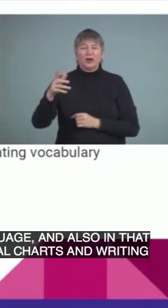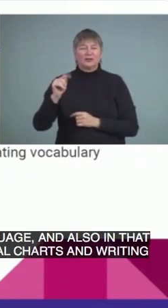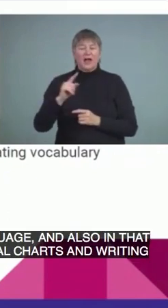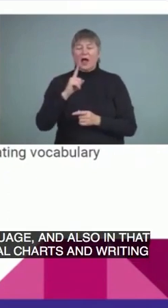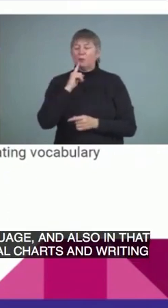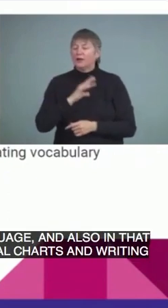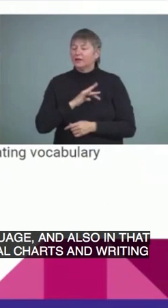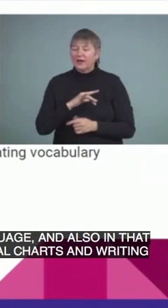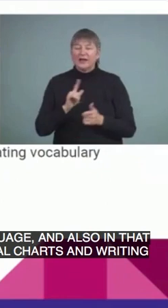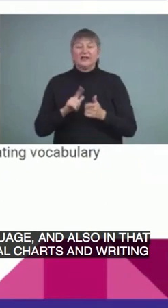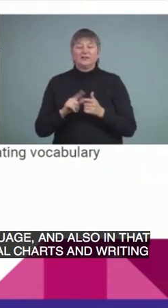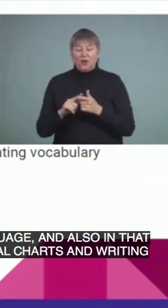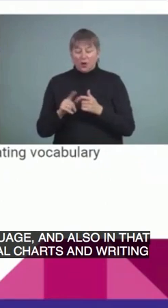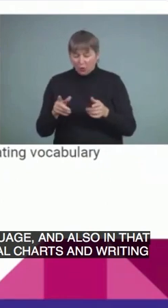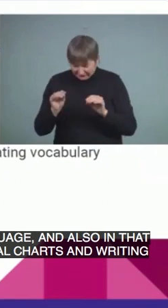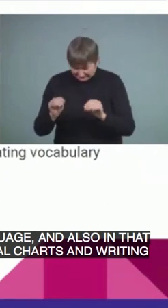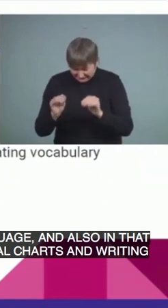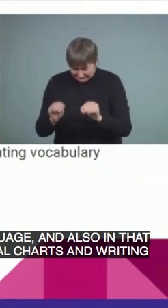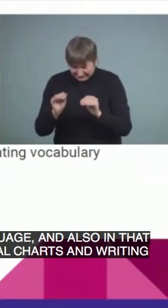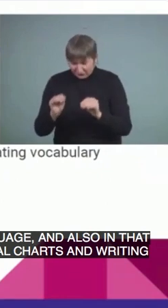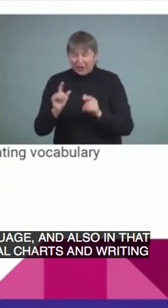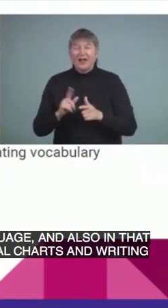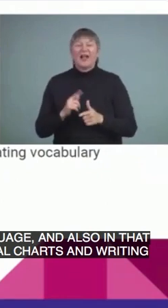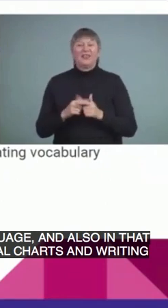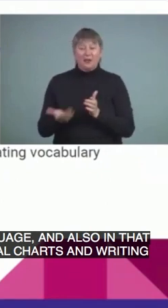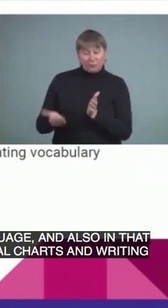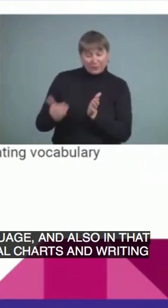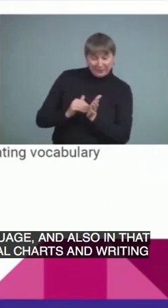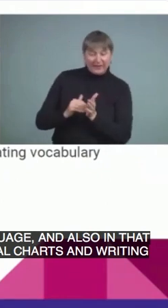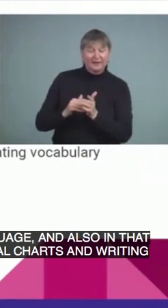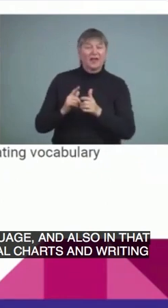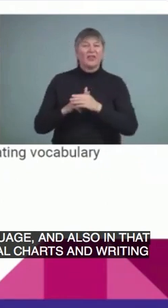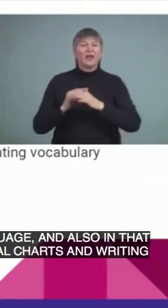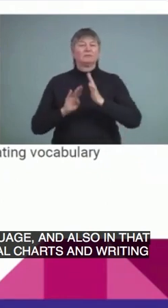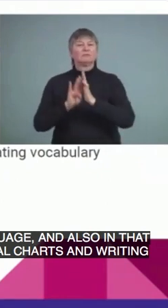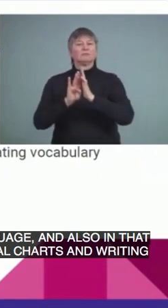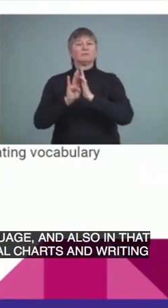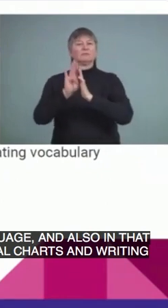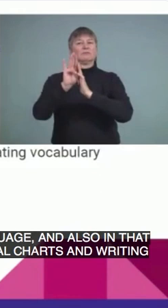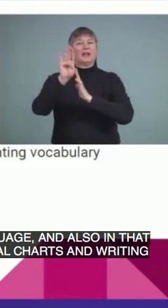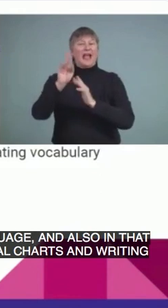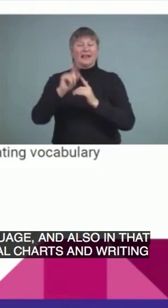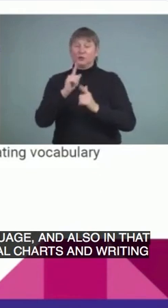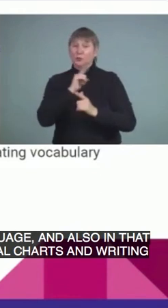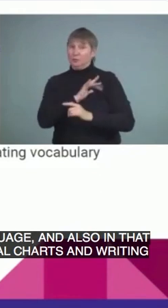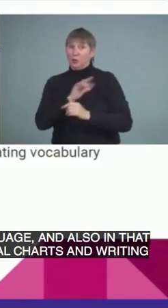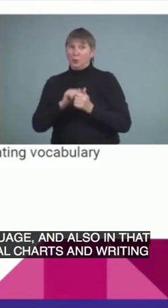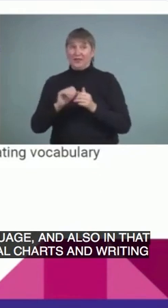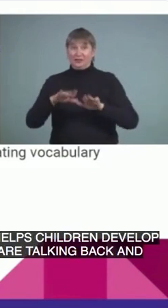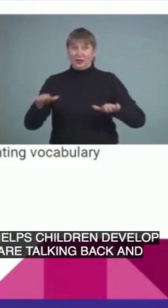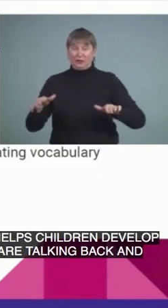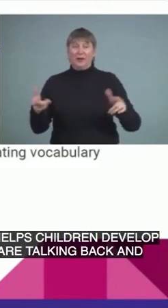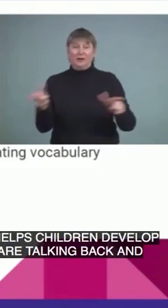helps children develop language. And it's a beautiful scaffold when children are talking back and forth. And there's closed